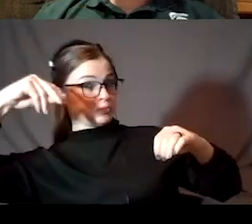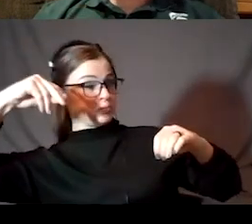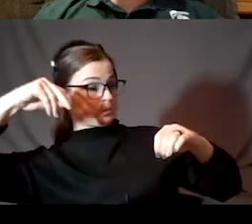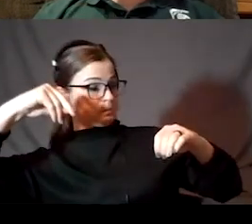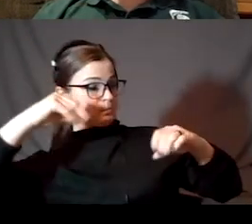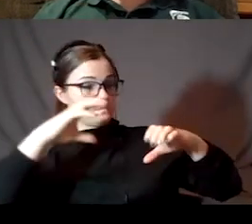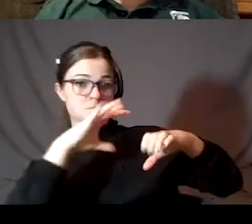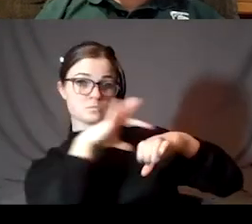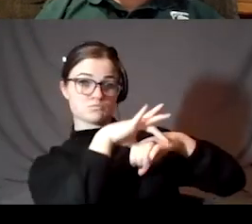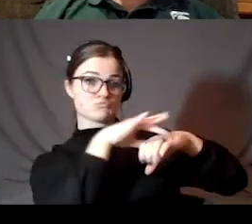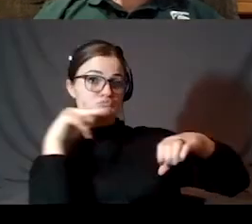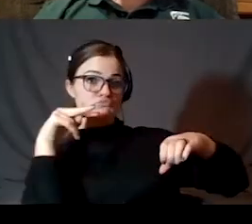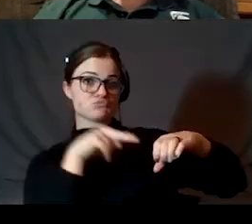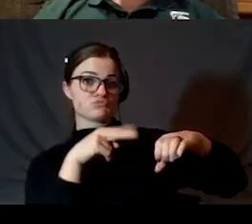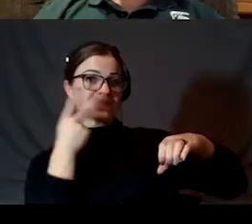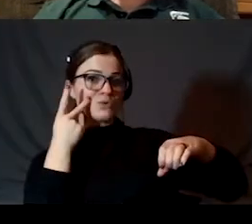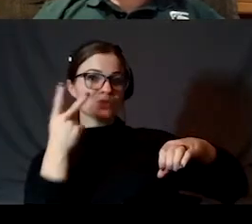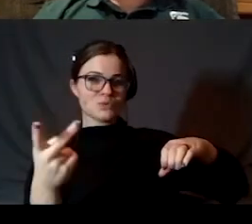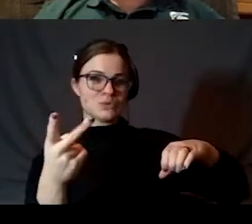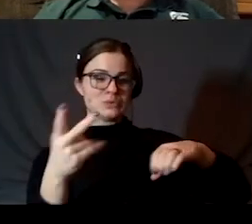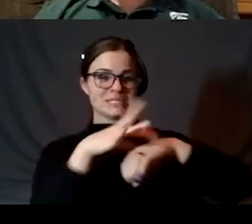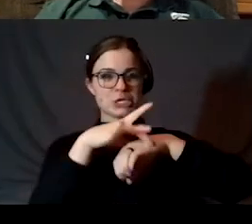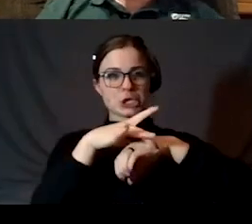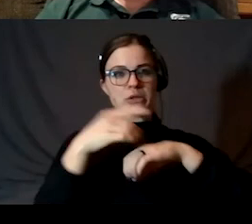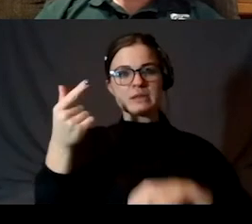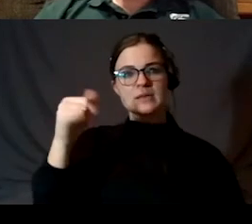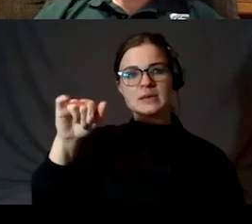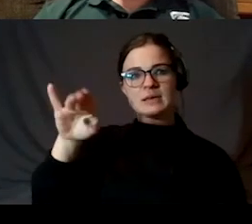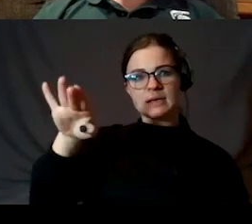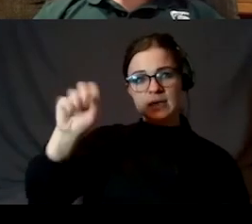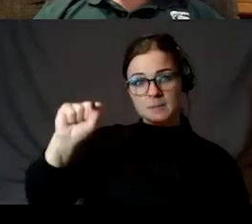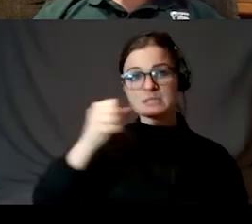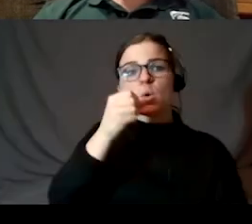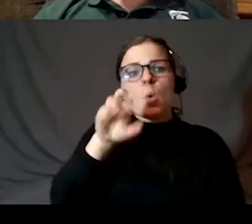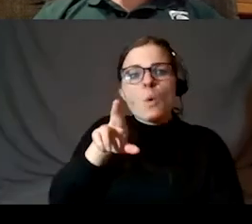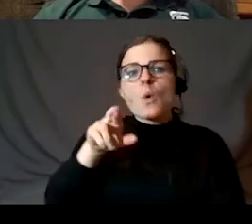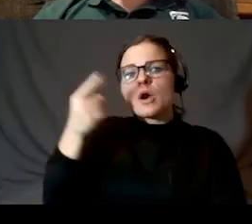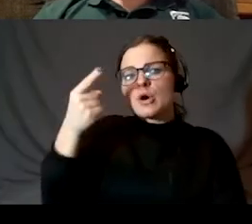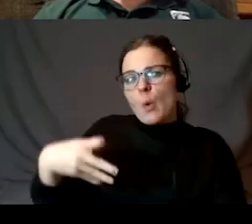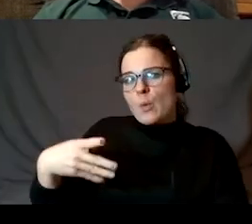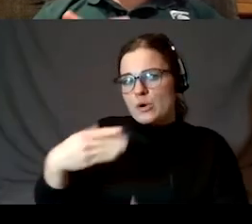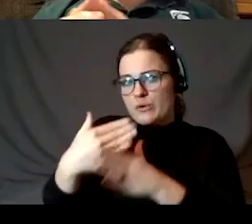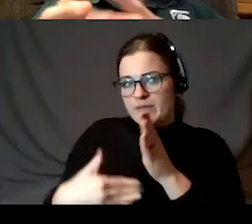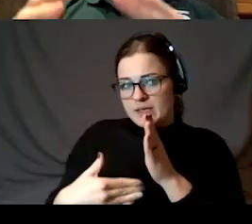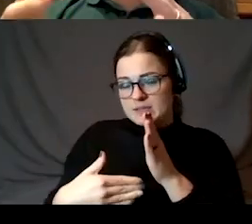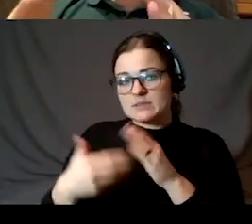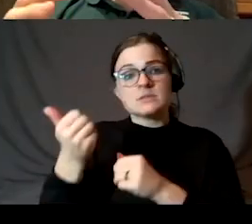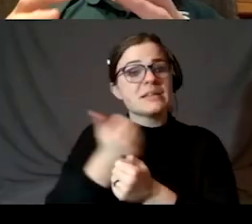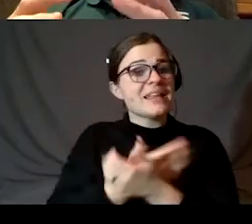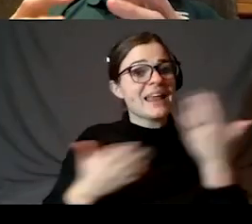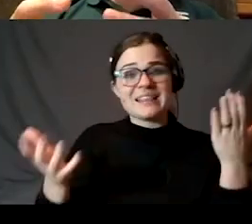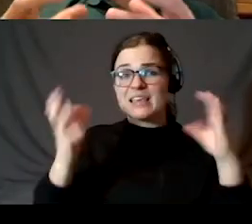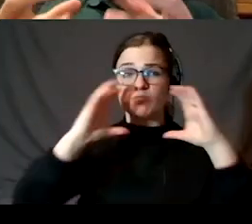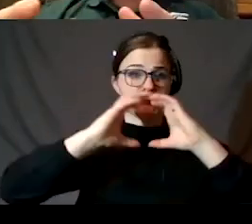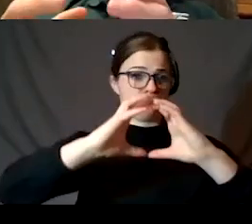astronauts, you will see the Earth in gibbous phase or quarter phase. So anything that is a round